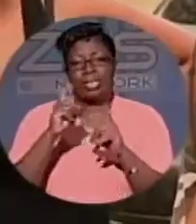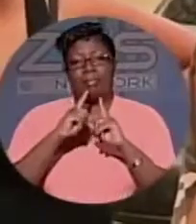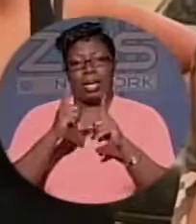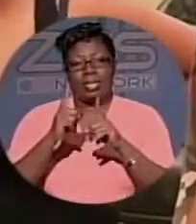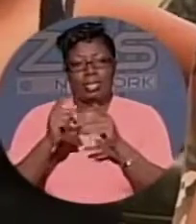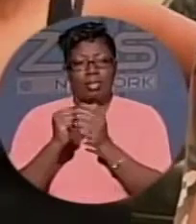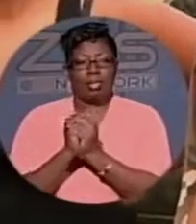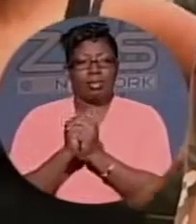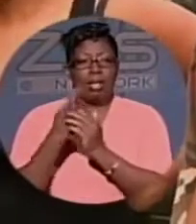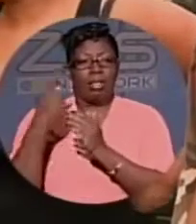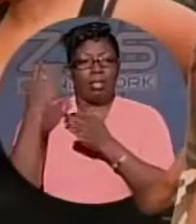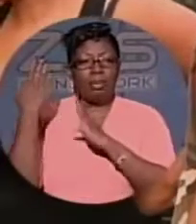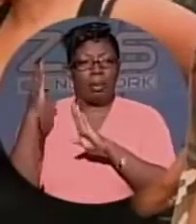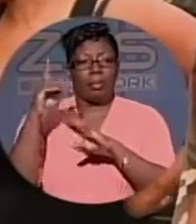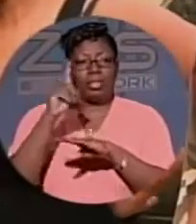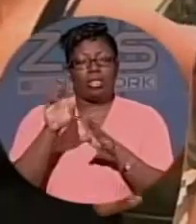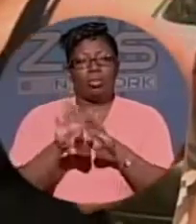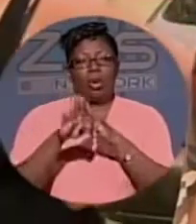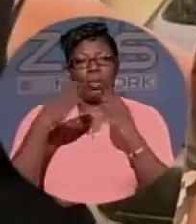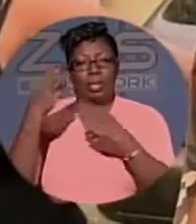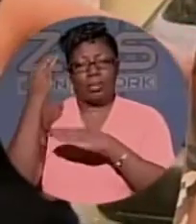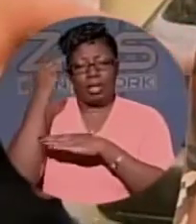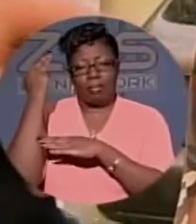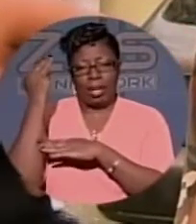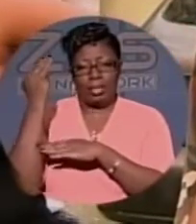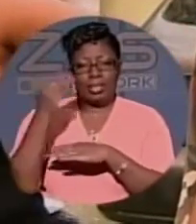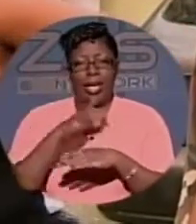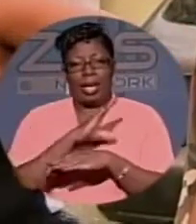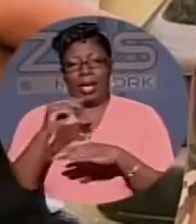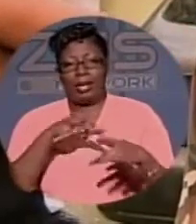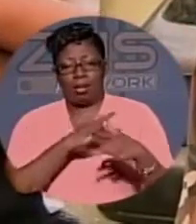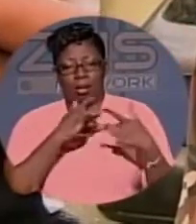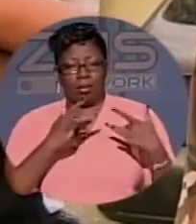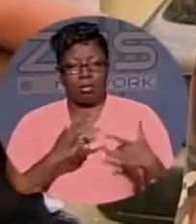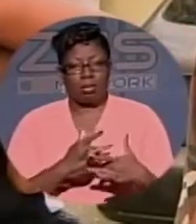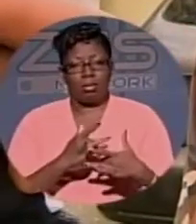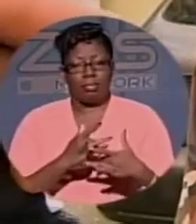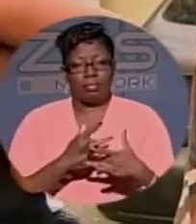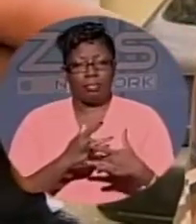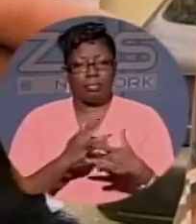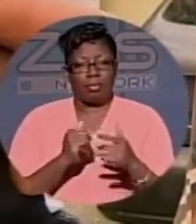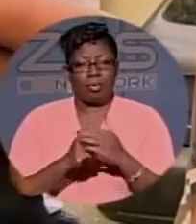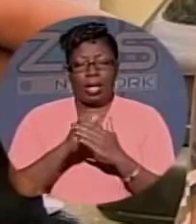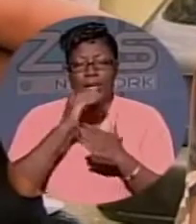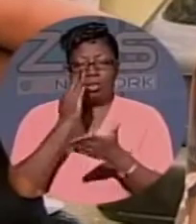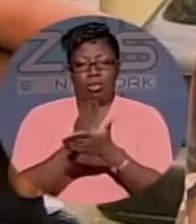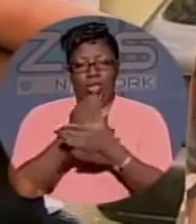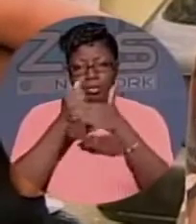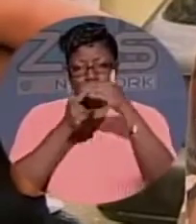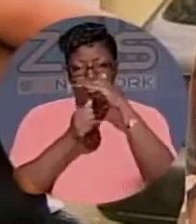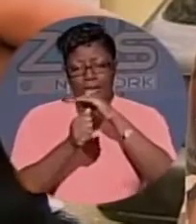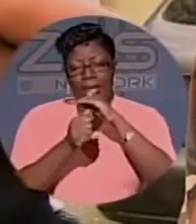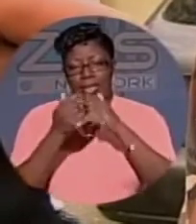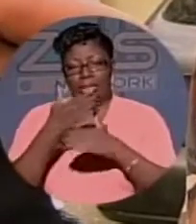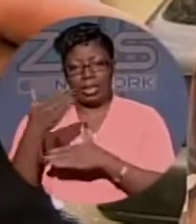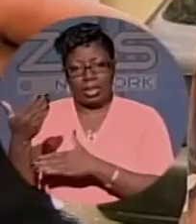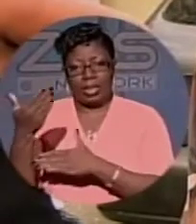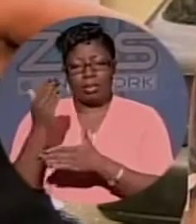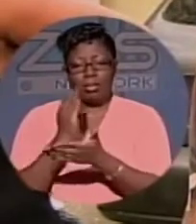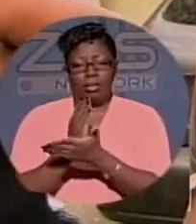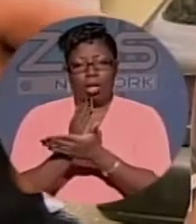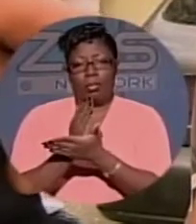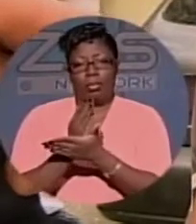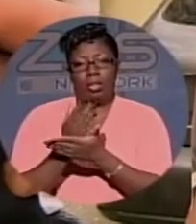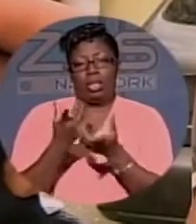The Bahamas need to open up their minds and open up their hearts and stop hiding things and, you know, stop